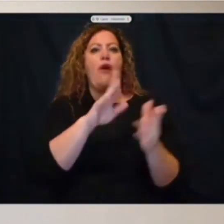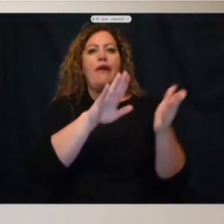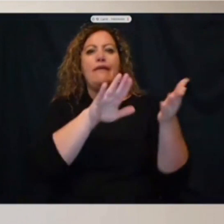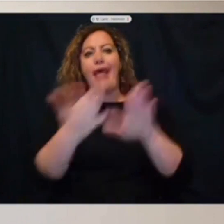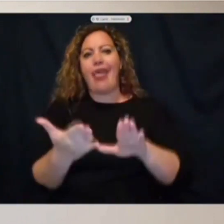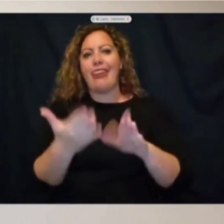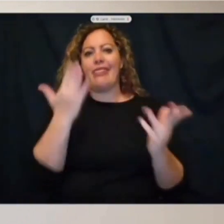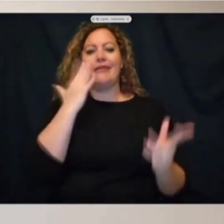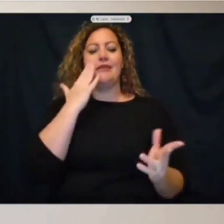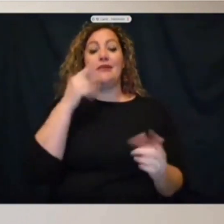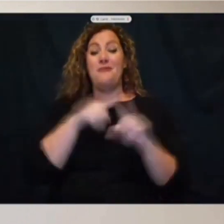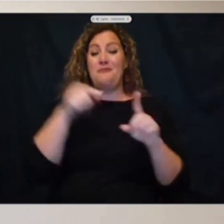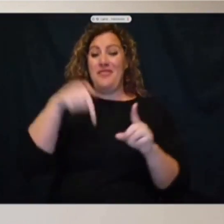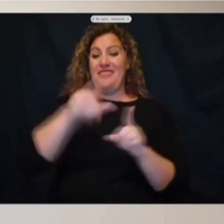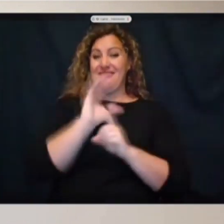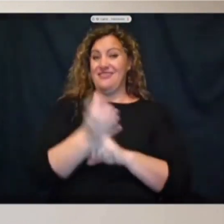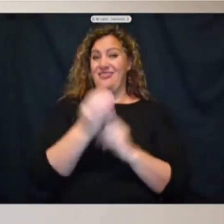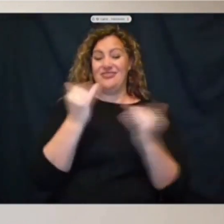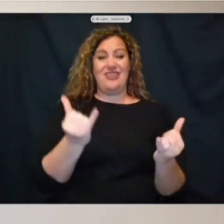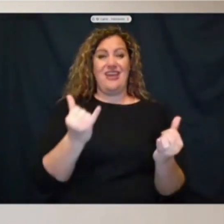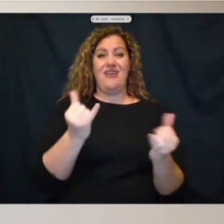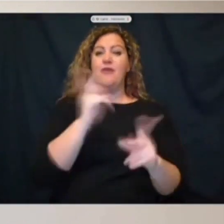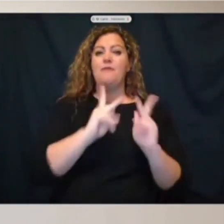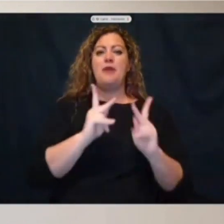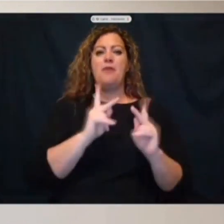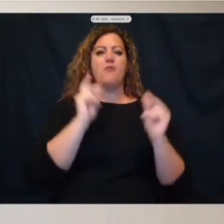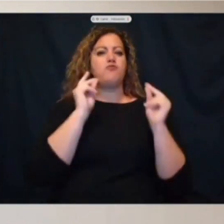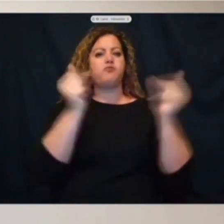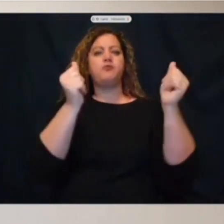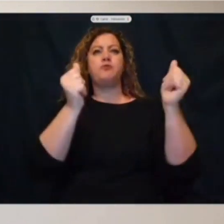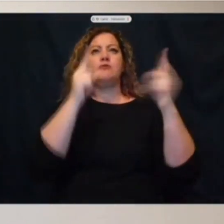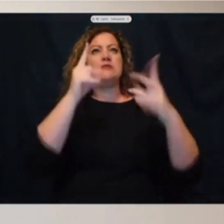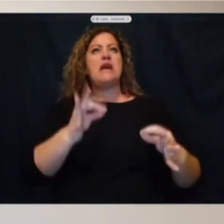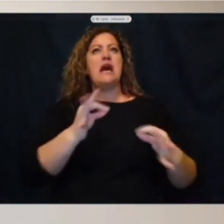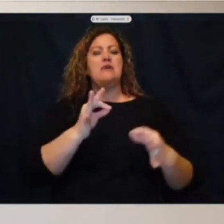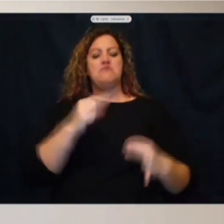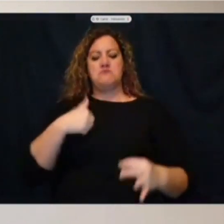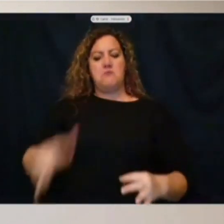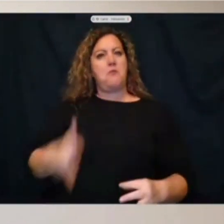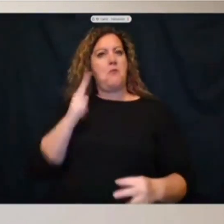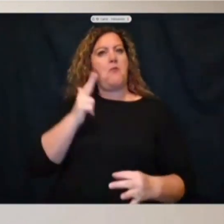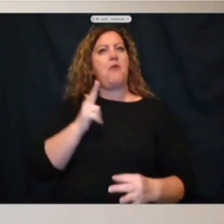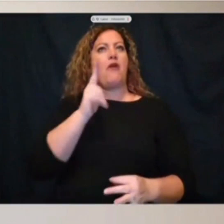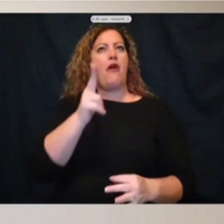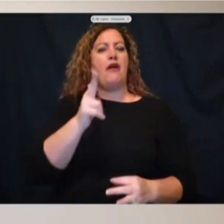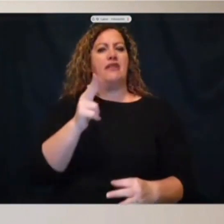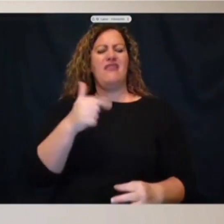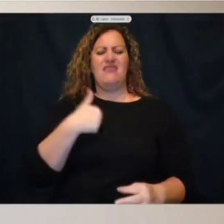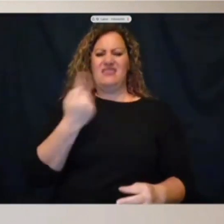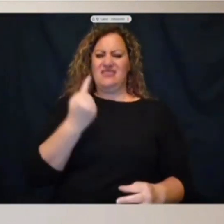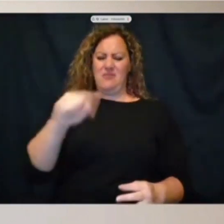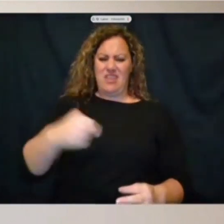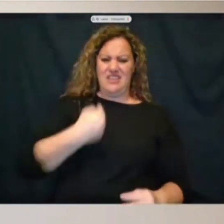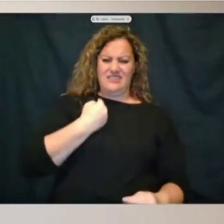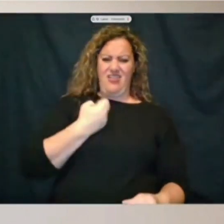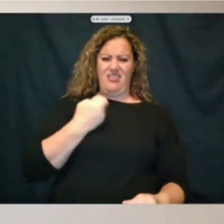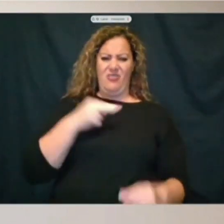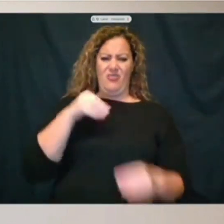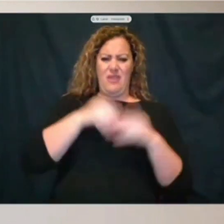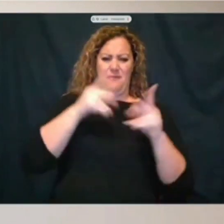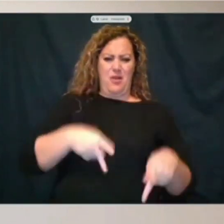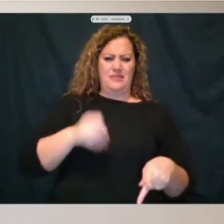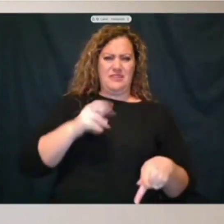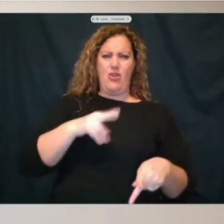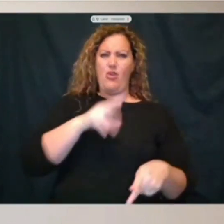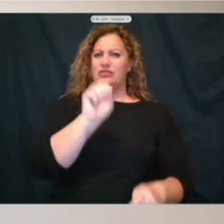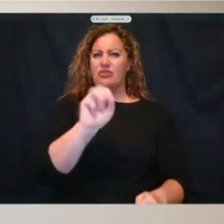environment where people resort to guns immediately. As soon as I feel like somebody has insulted me, either in person or through social